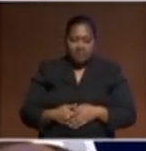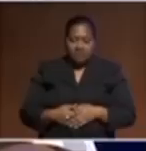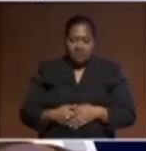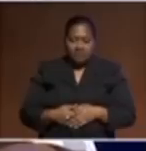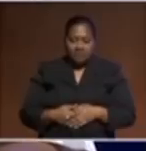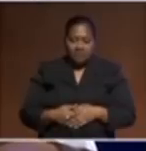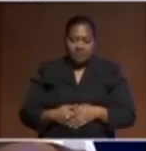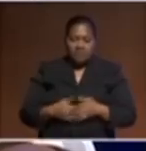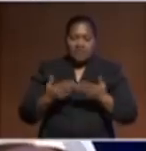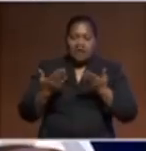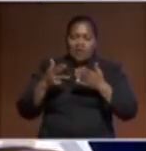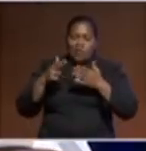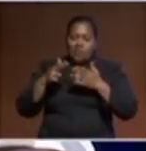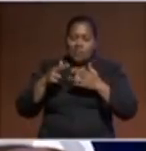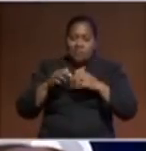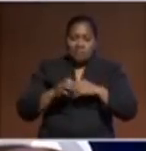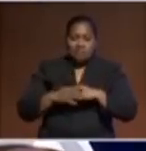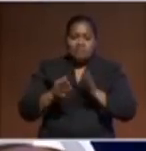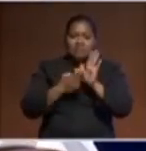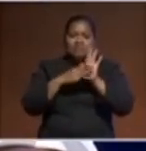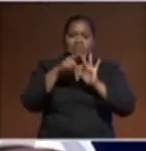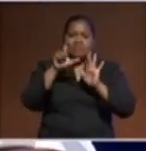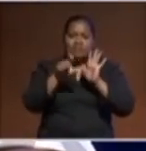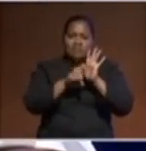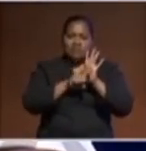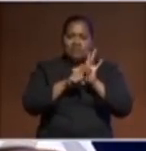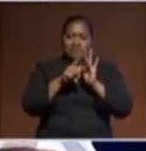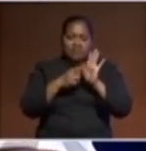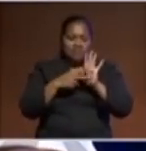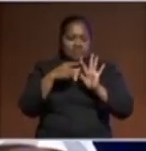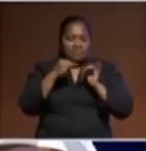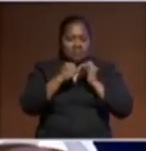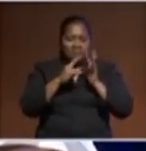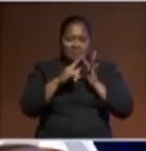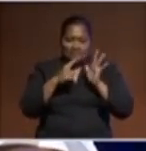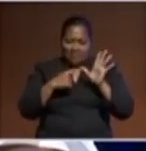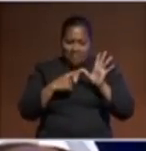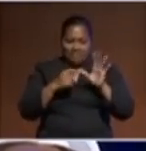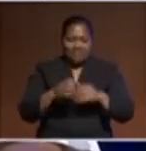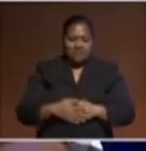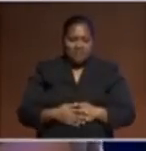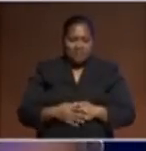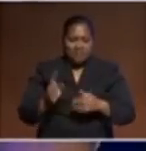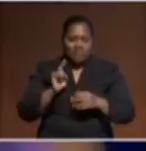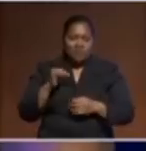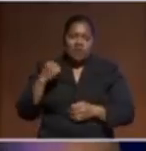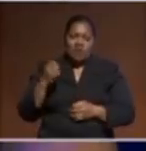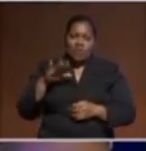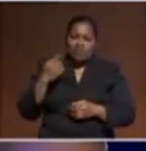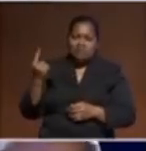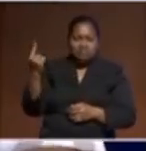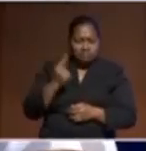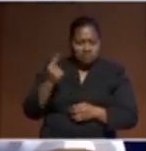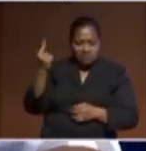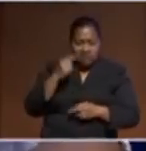Micronesia is a little bit new in the audience because we don't come to Fiji as often as other